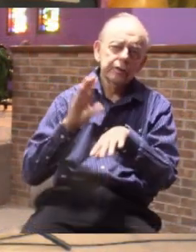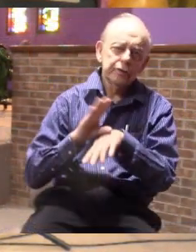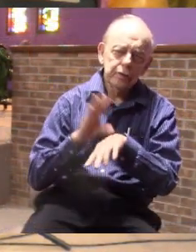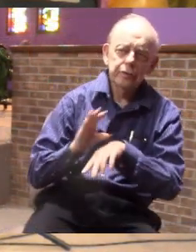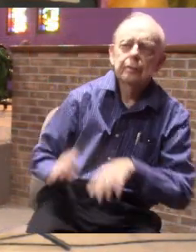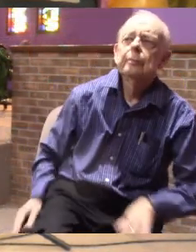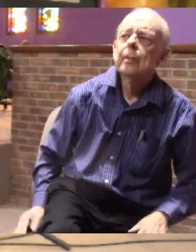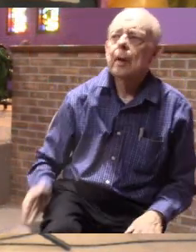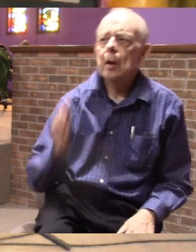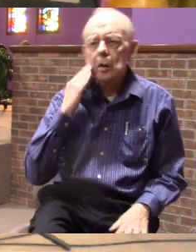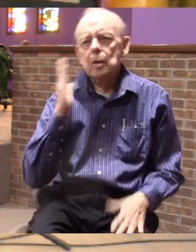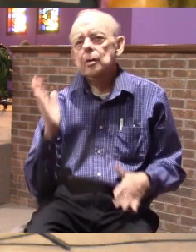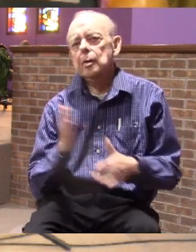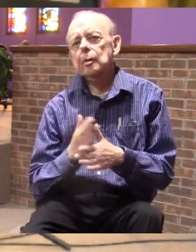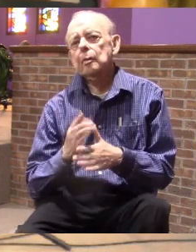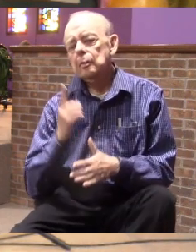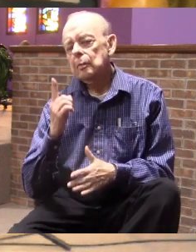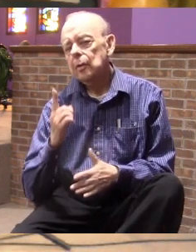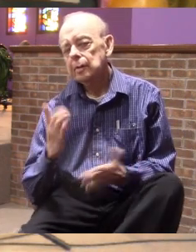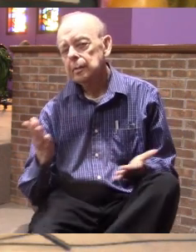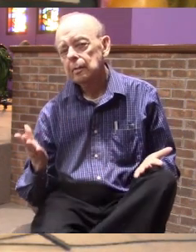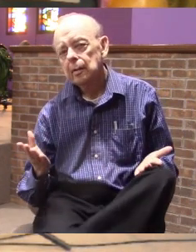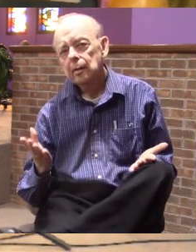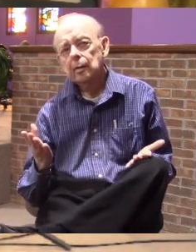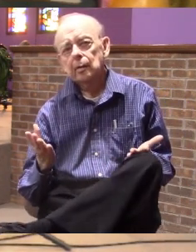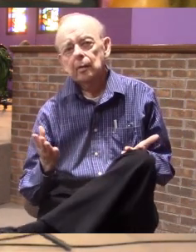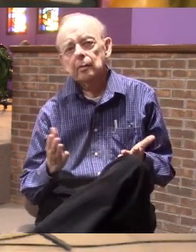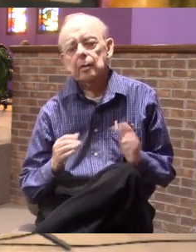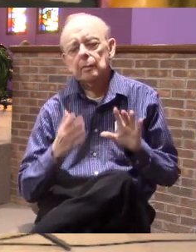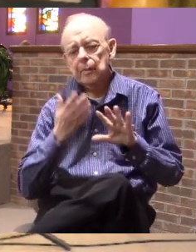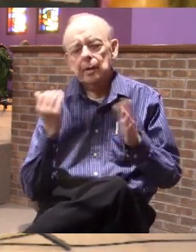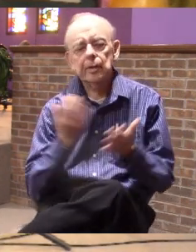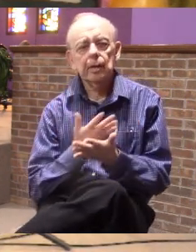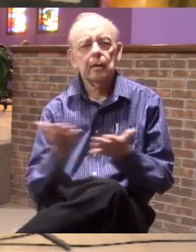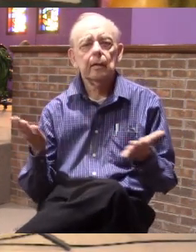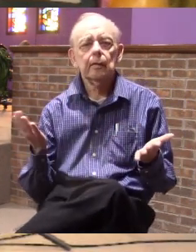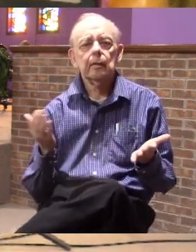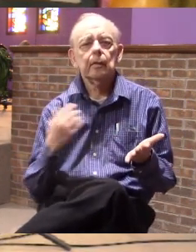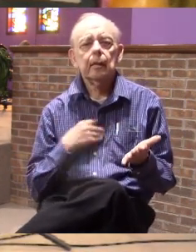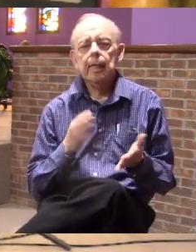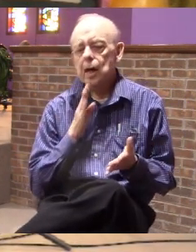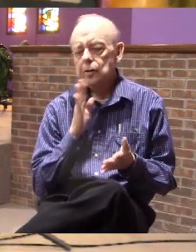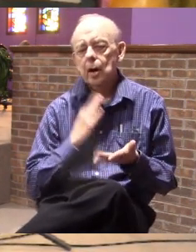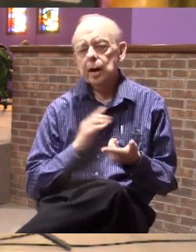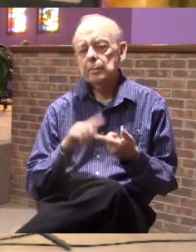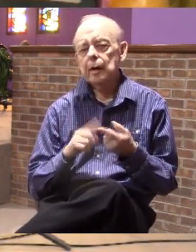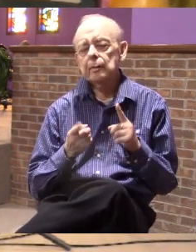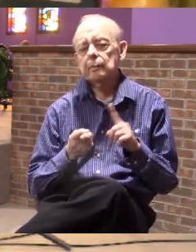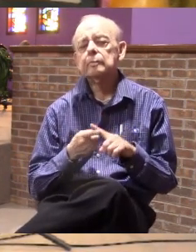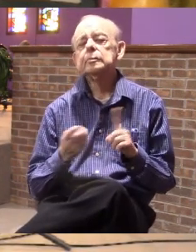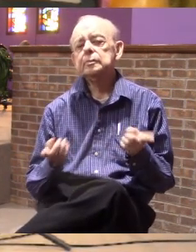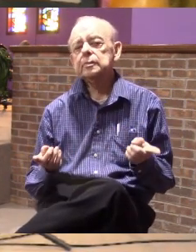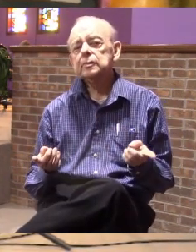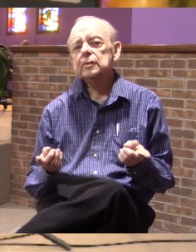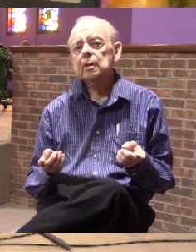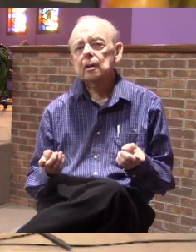You know, we share one of the greatest things, and I was talking to a friend that I met,